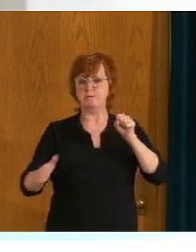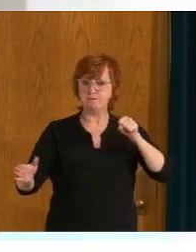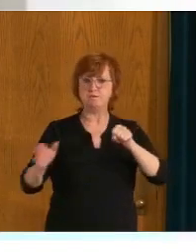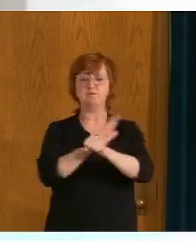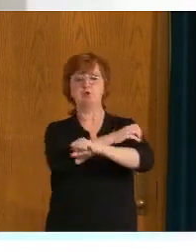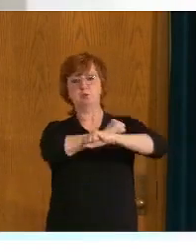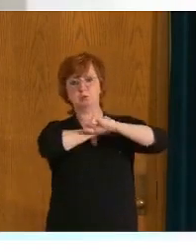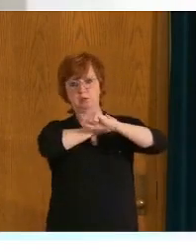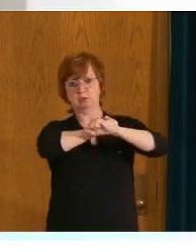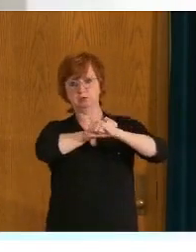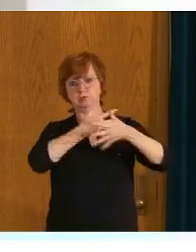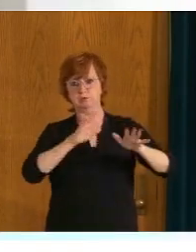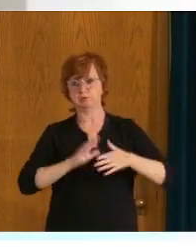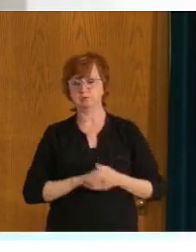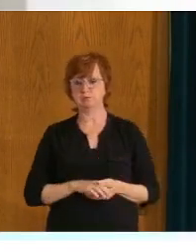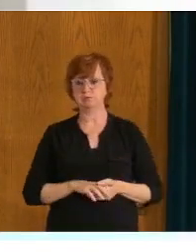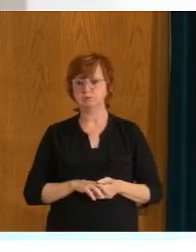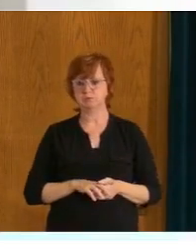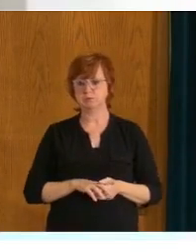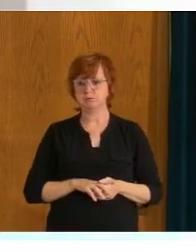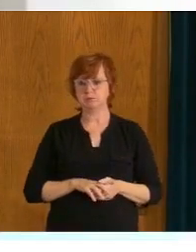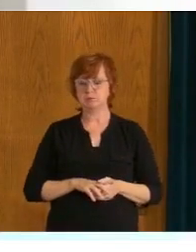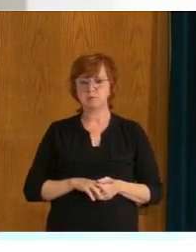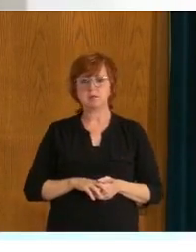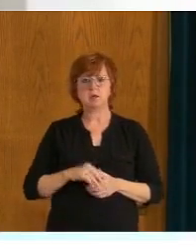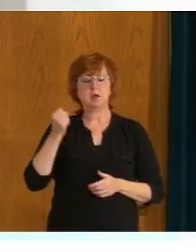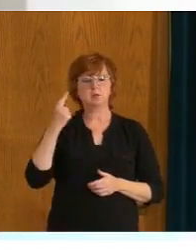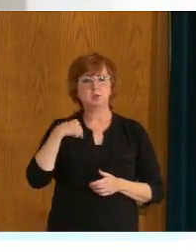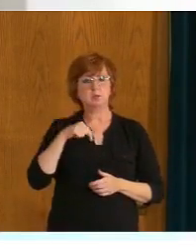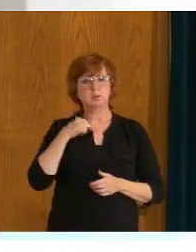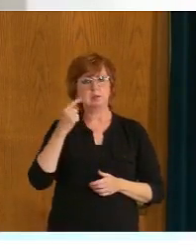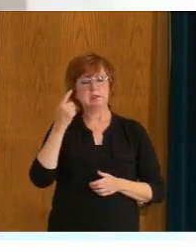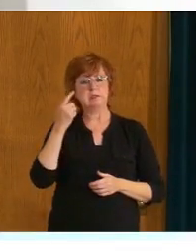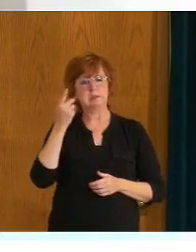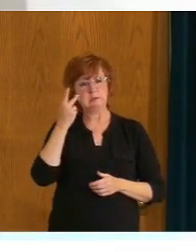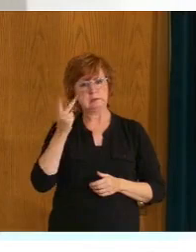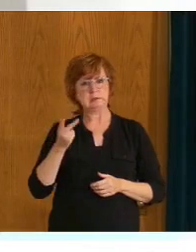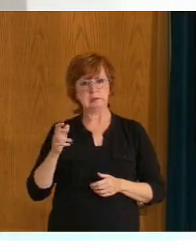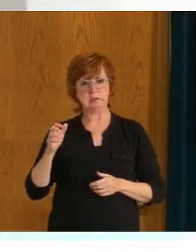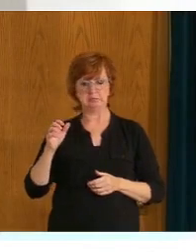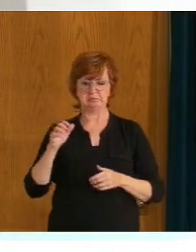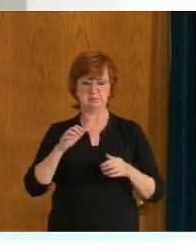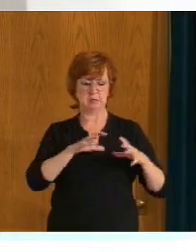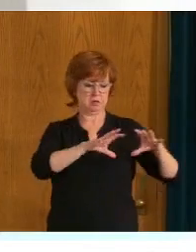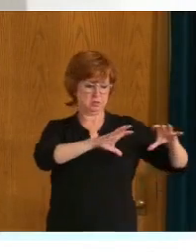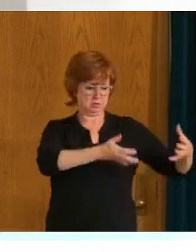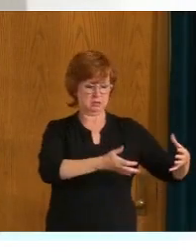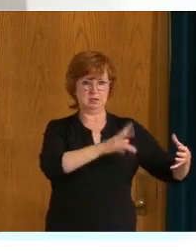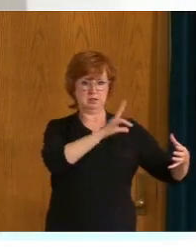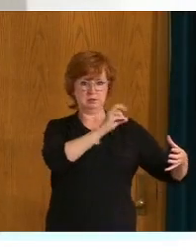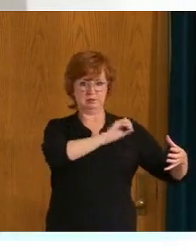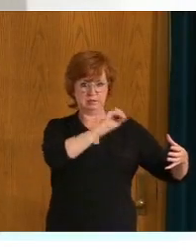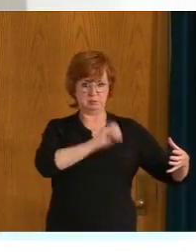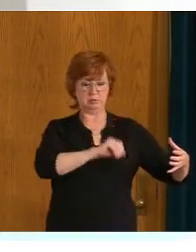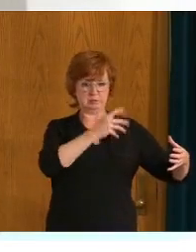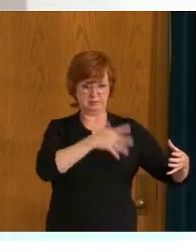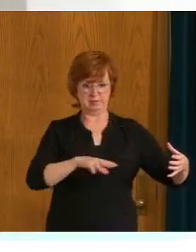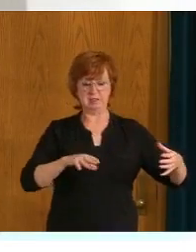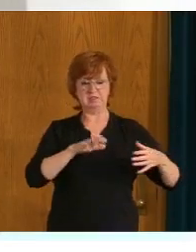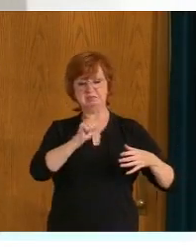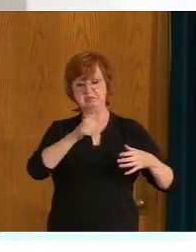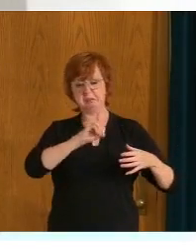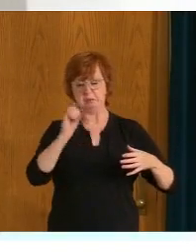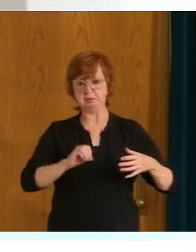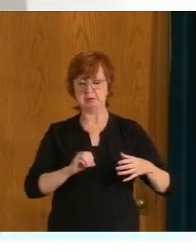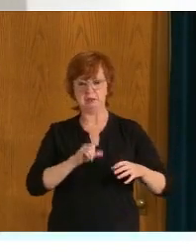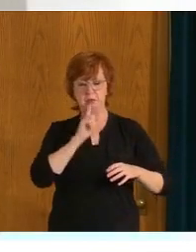you know, while 10% of the population may be quite hesitant for the remaining 20% who haven't yet received the